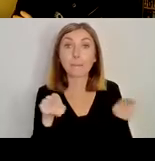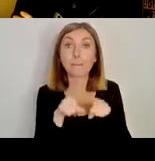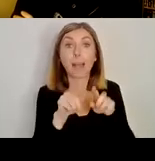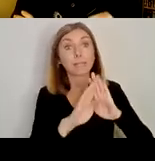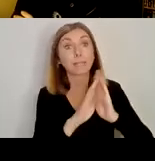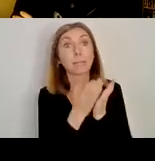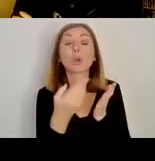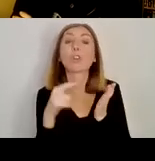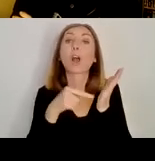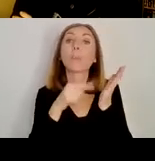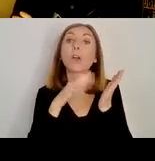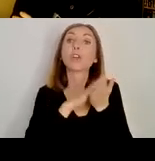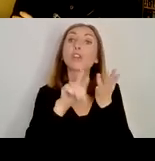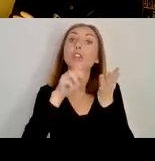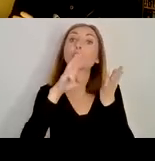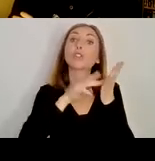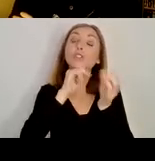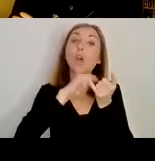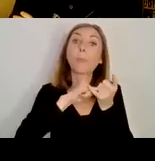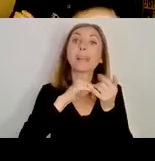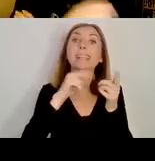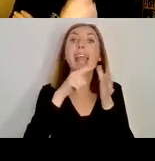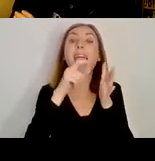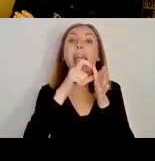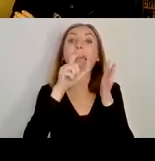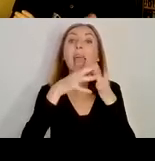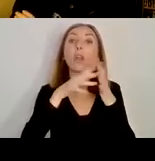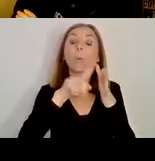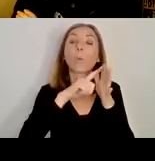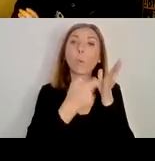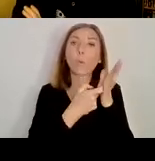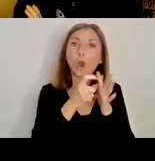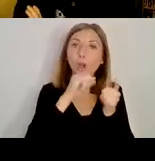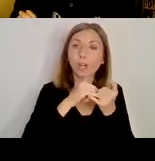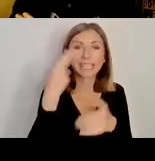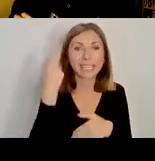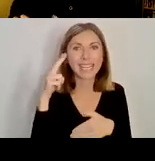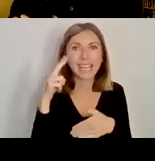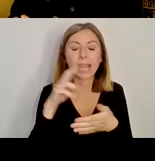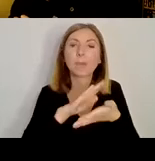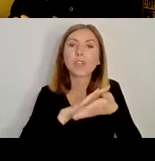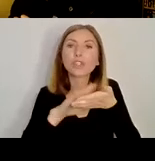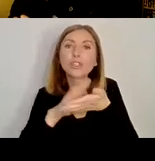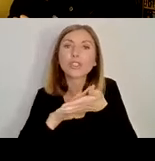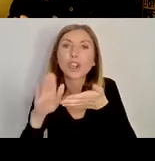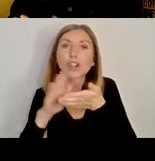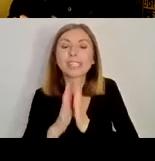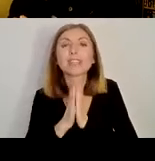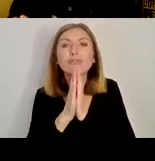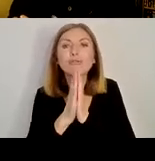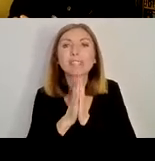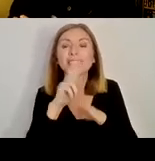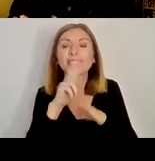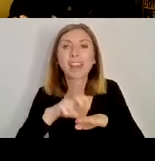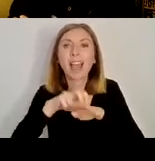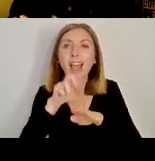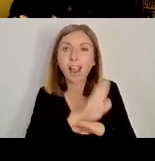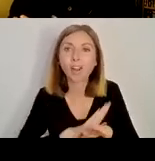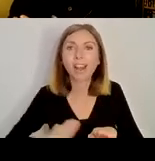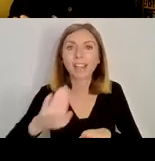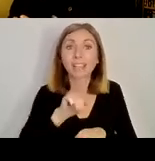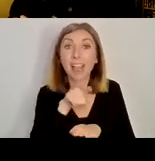Edwards called Early Christian Ireland. It's a great introduction to the period. And it's a map of